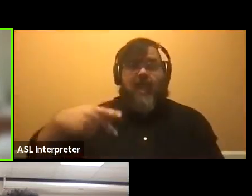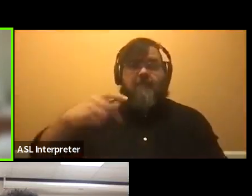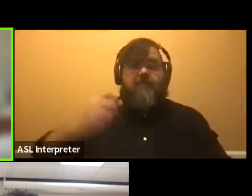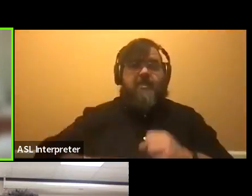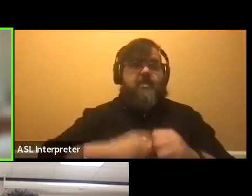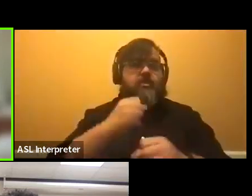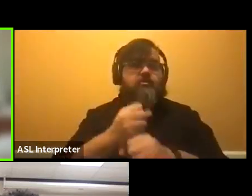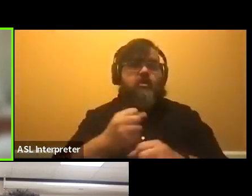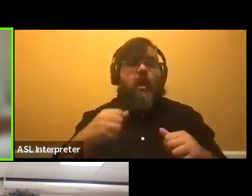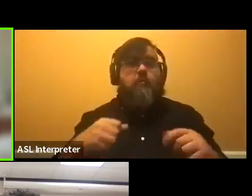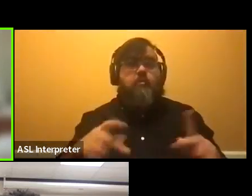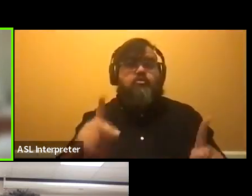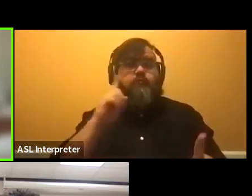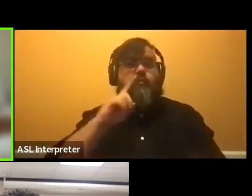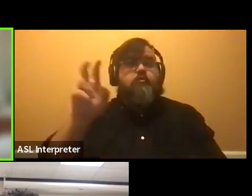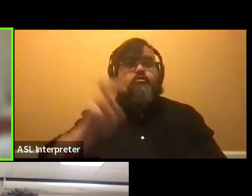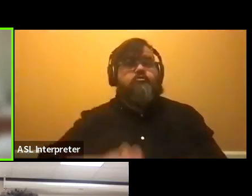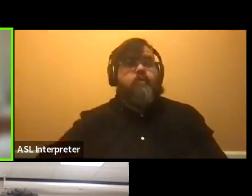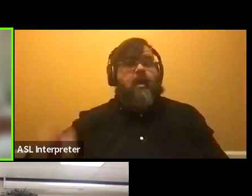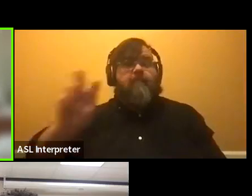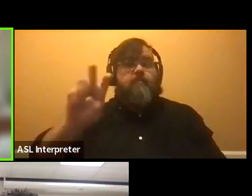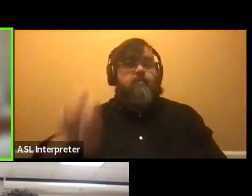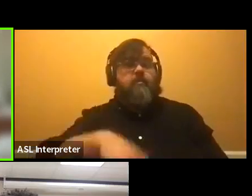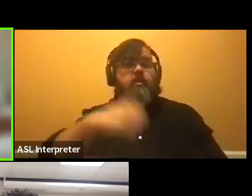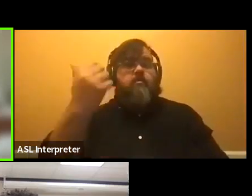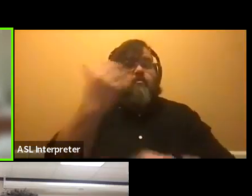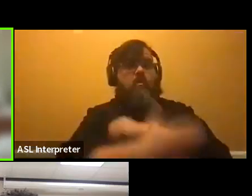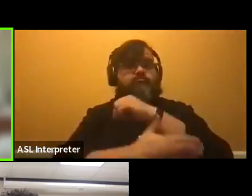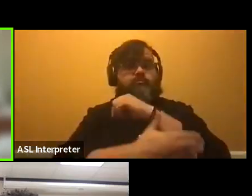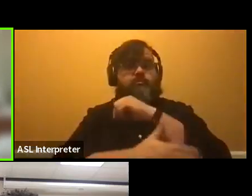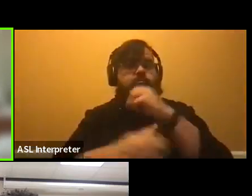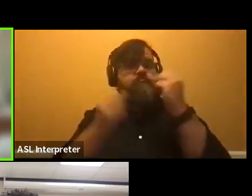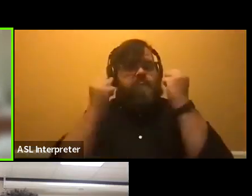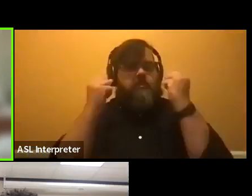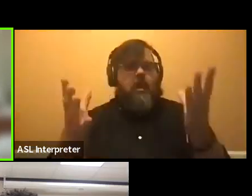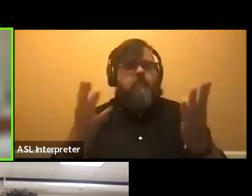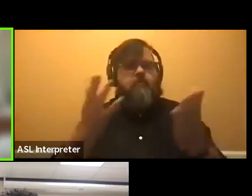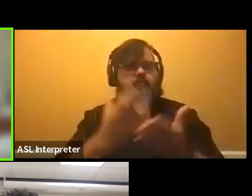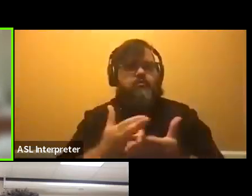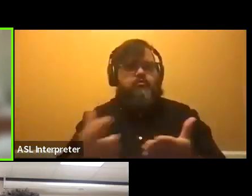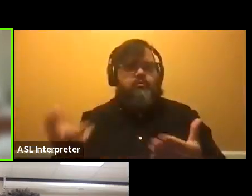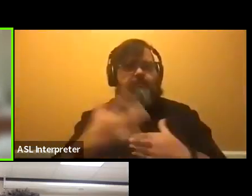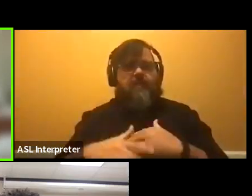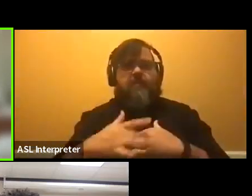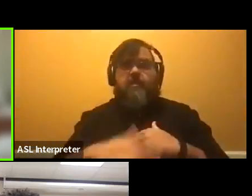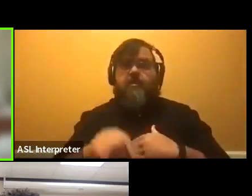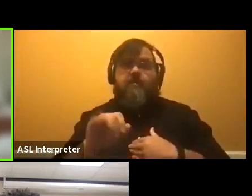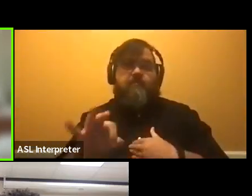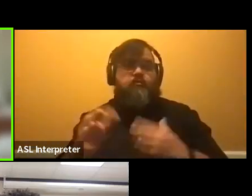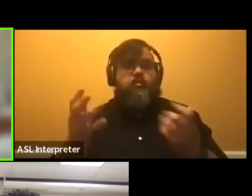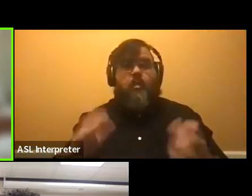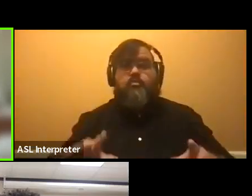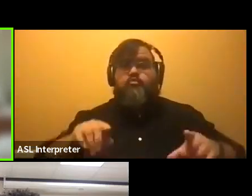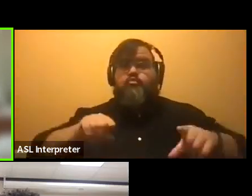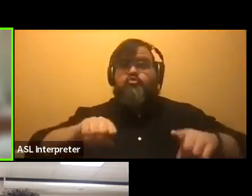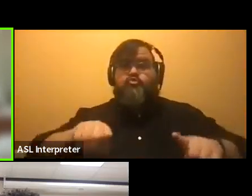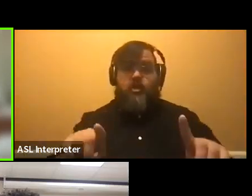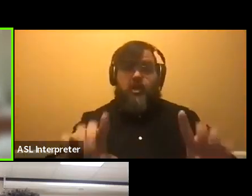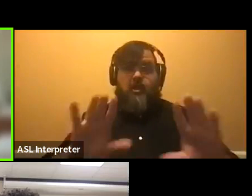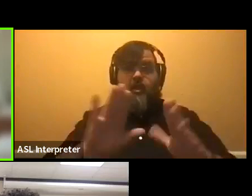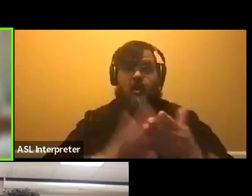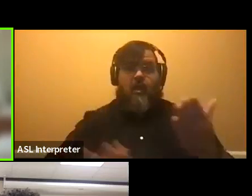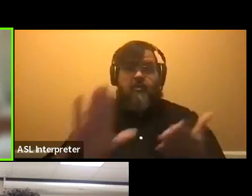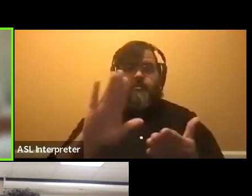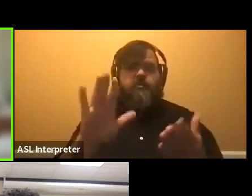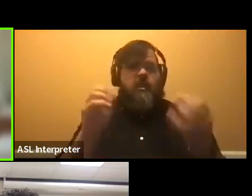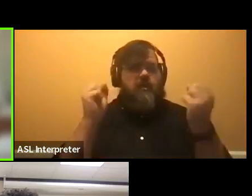you know, that's a possibility as well. You know, there's a lot of resources out there. If you don't have the time or you don't want to during college, um, there's a